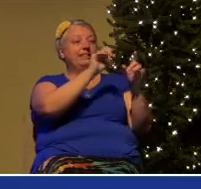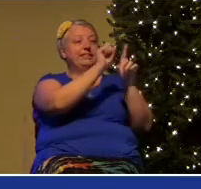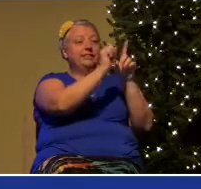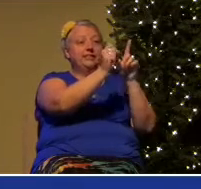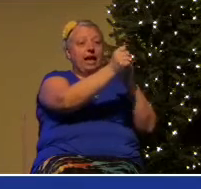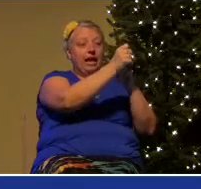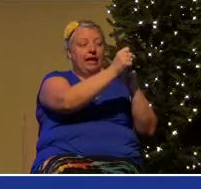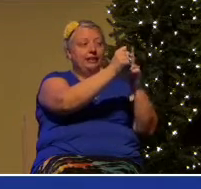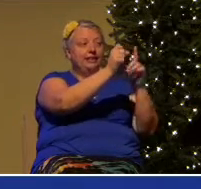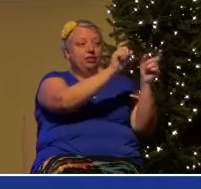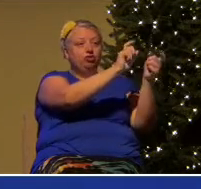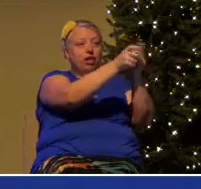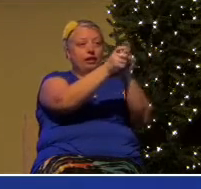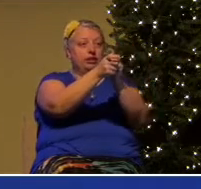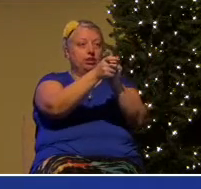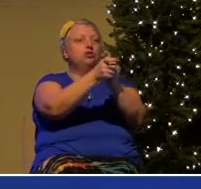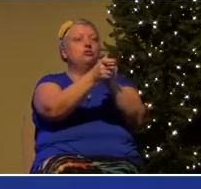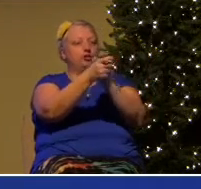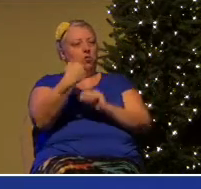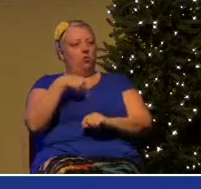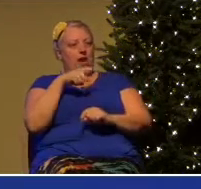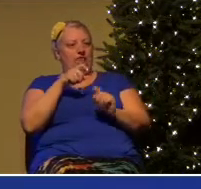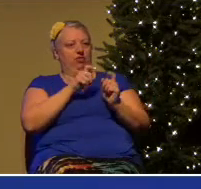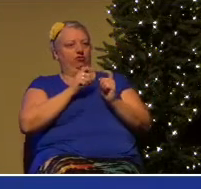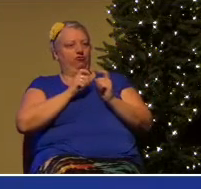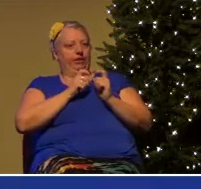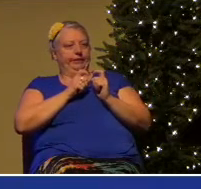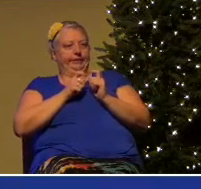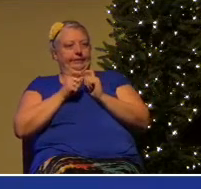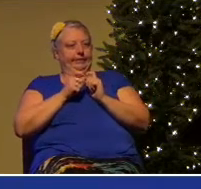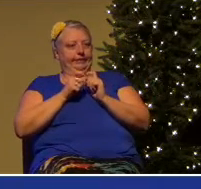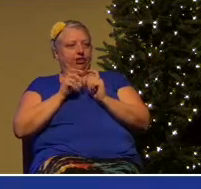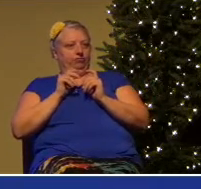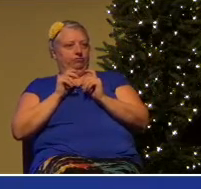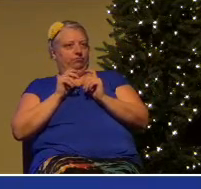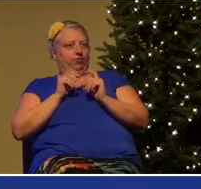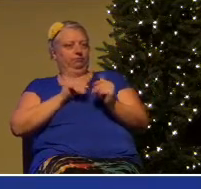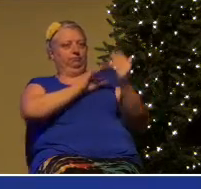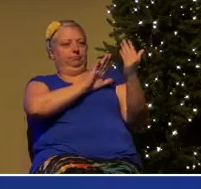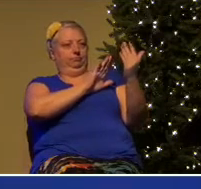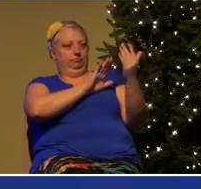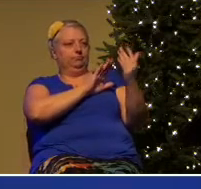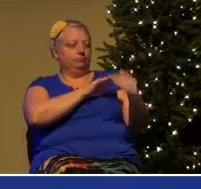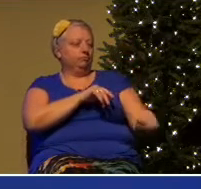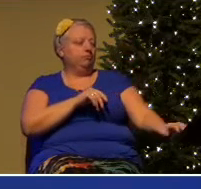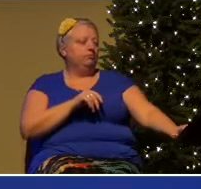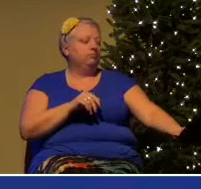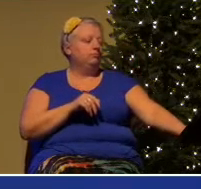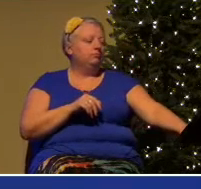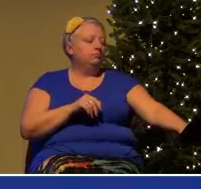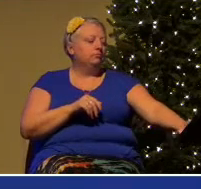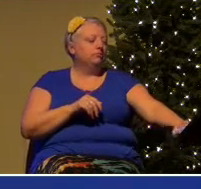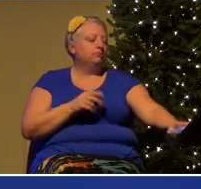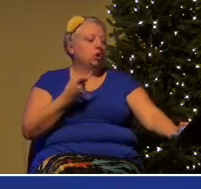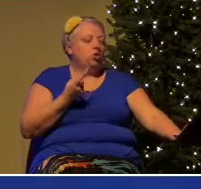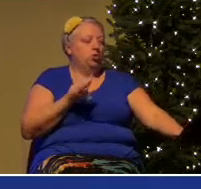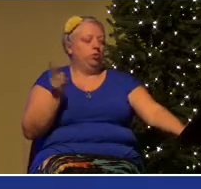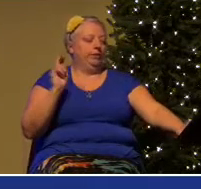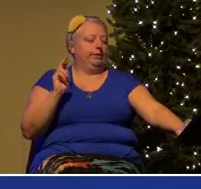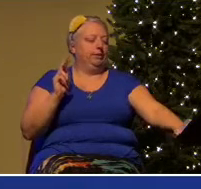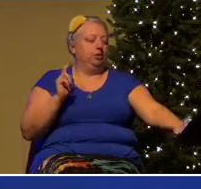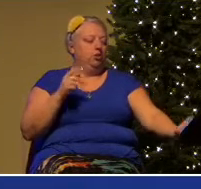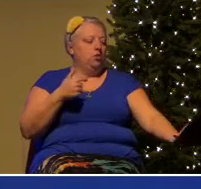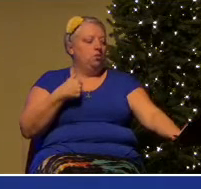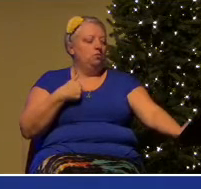our culture has been changing, necessitating a change of posture in how the church